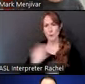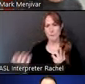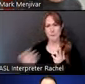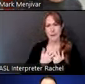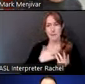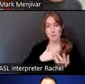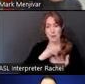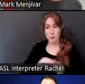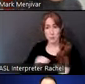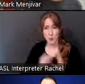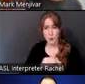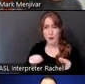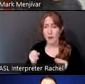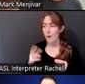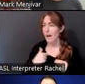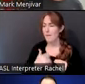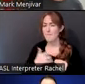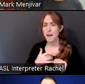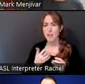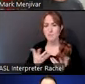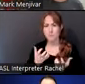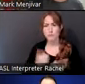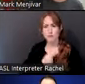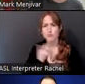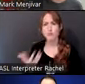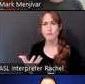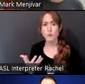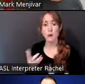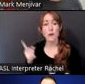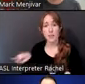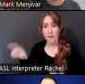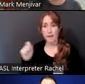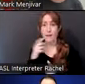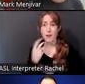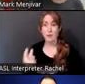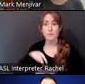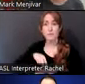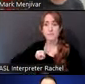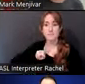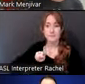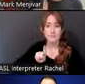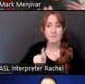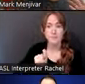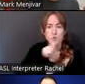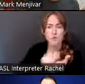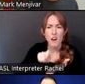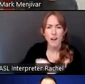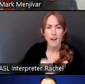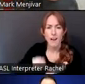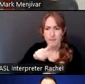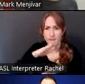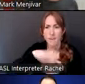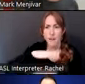that they wanted to share, they could get up and come and write directly onto that paper. And what ended up happening through the night was this beautiful